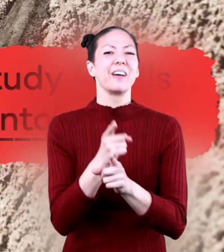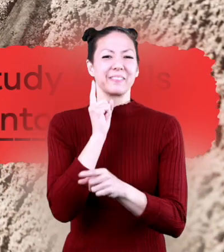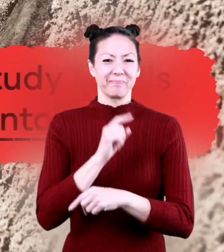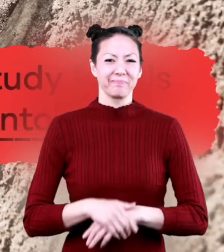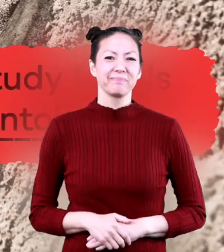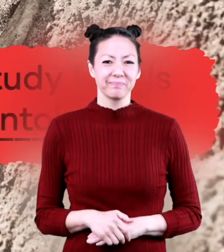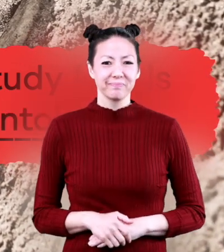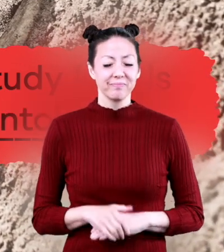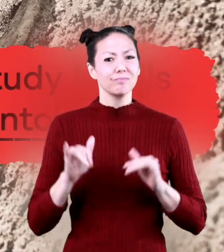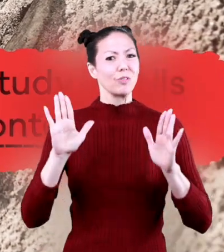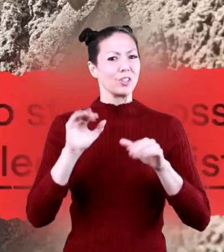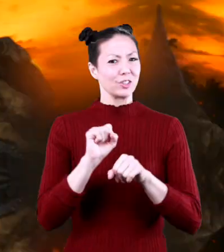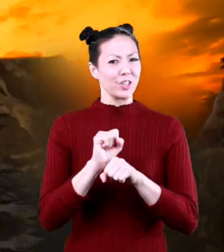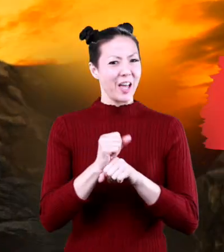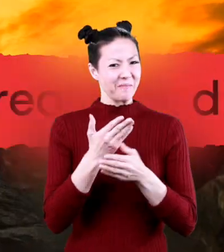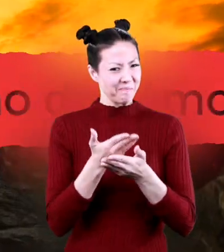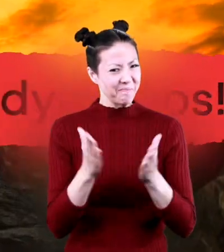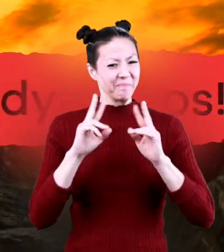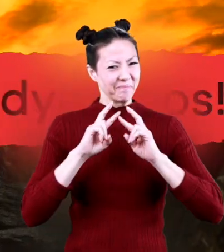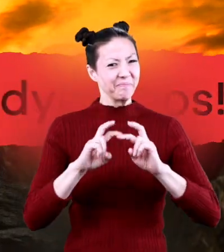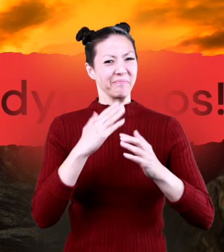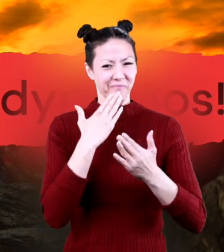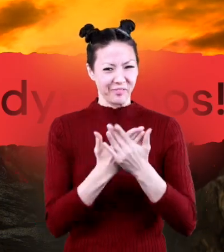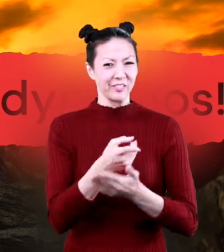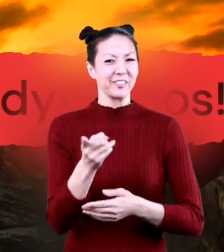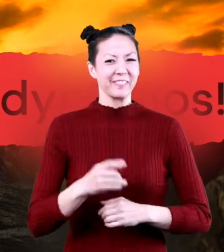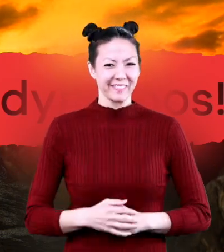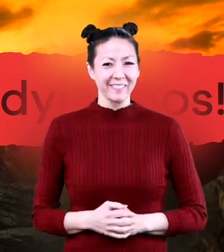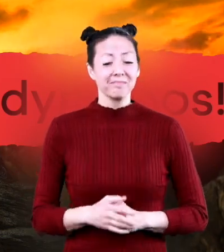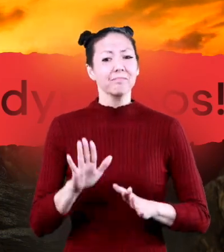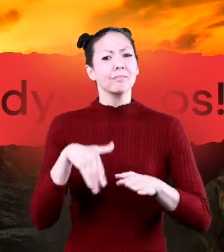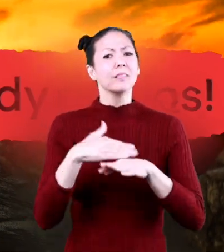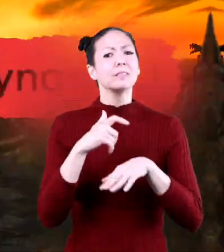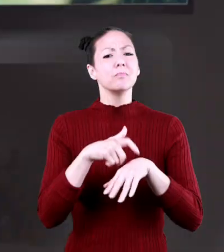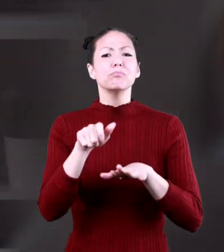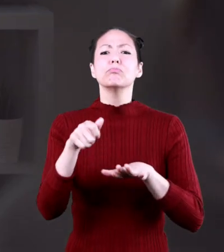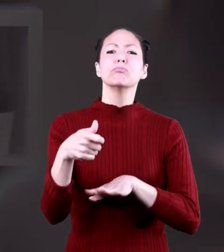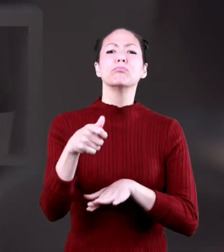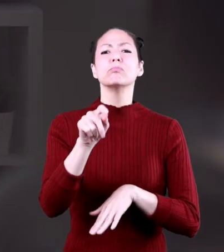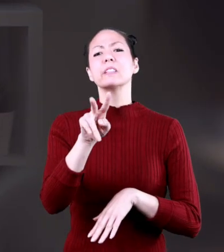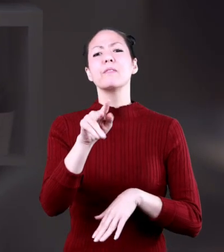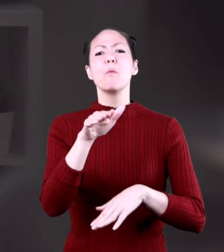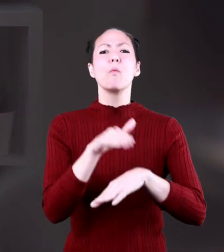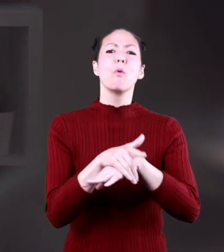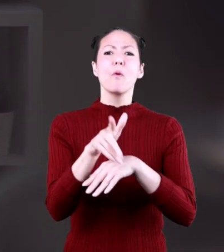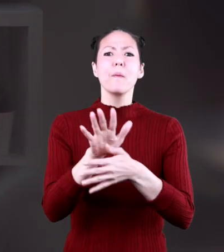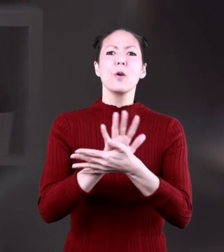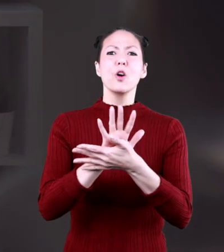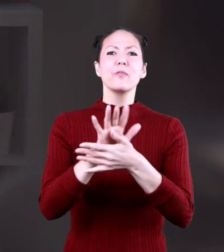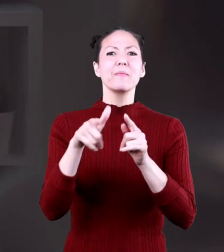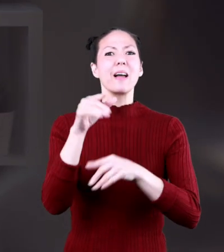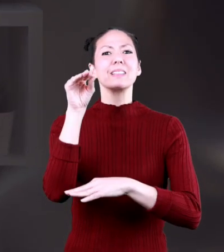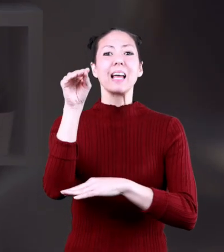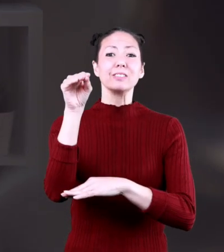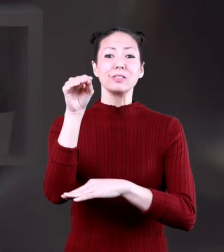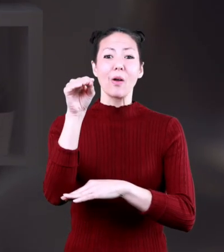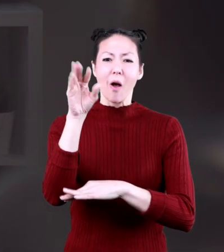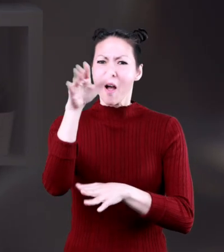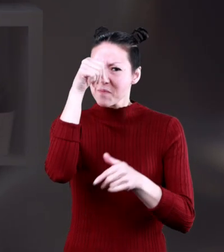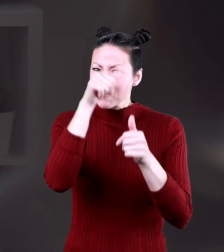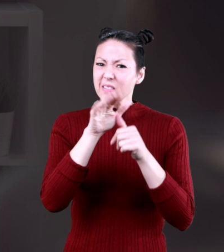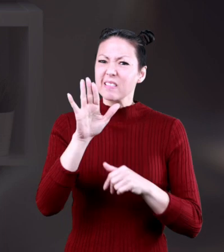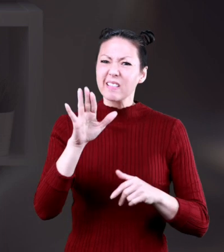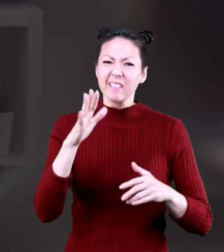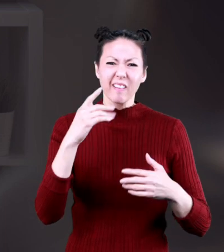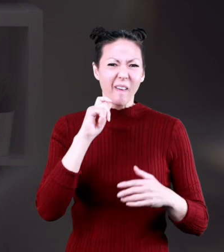paleontologists great job dino dynamos the next time you turn on your favorite dinosaur movie